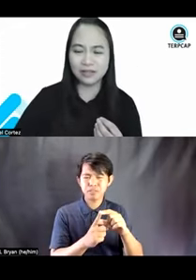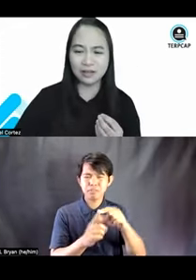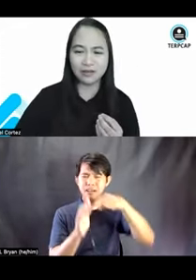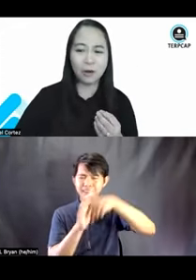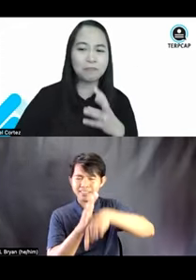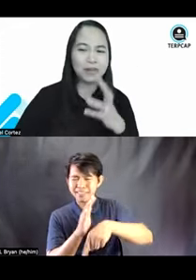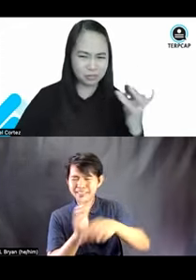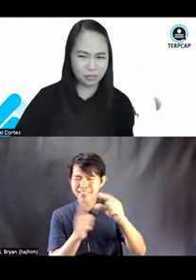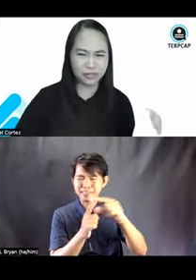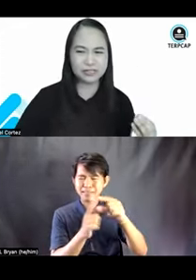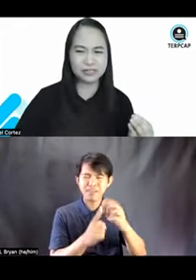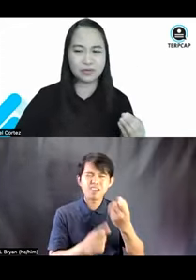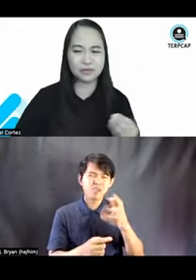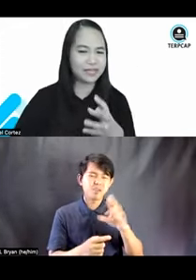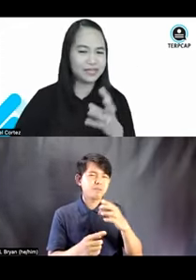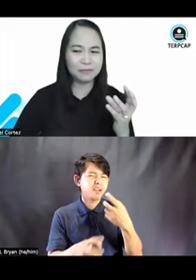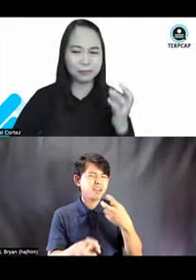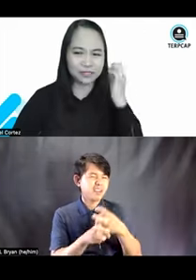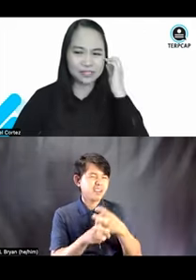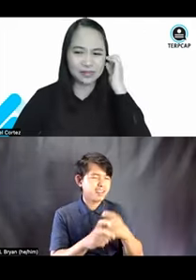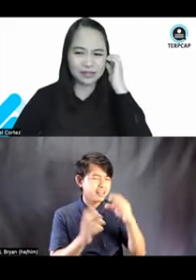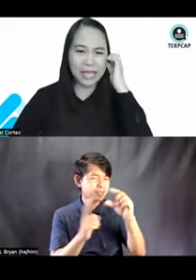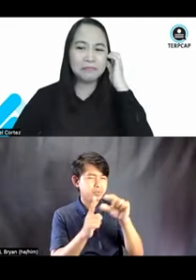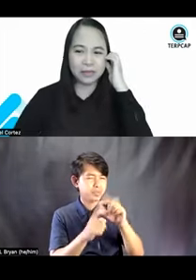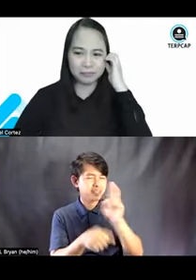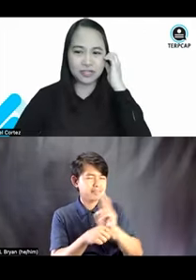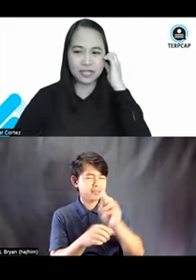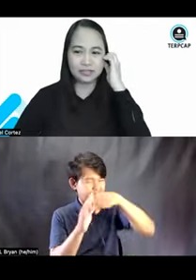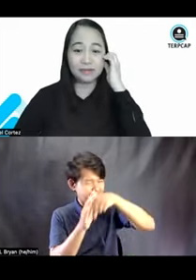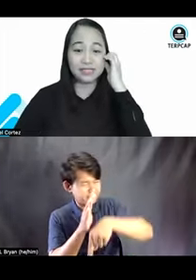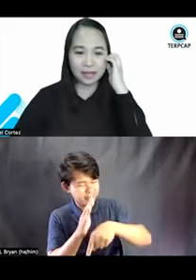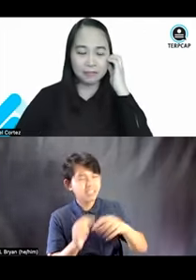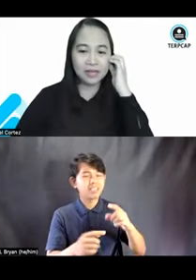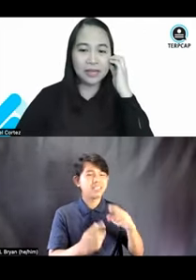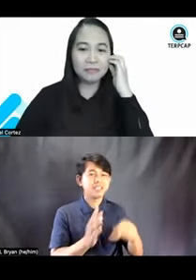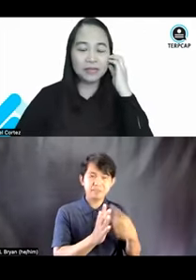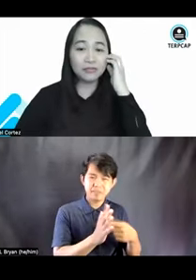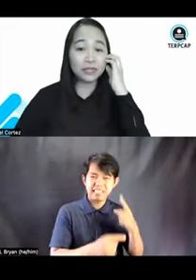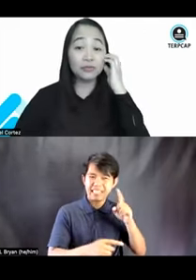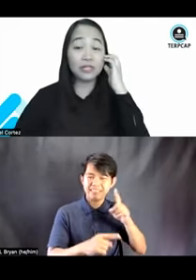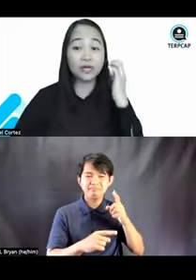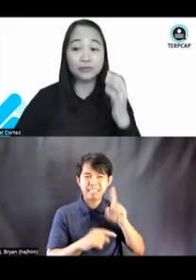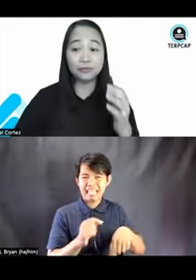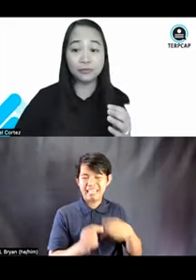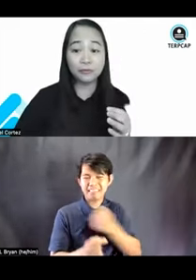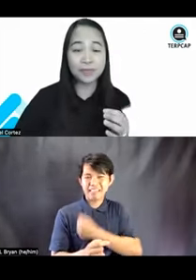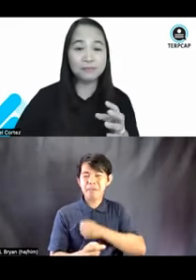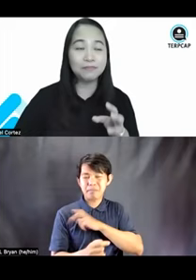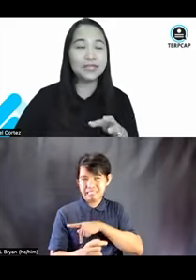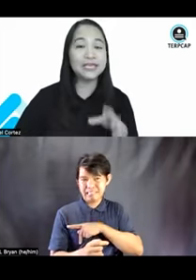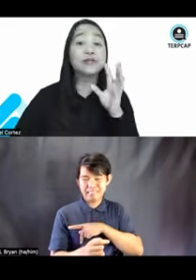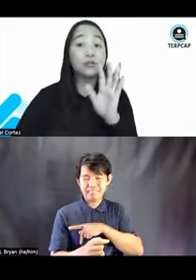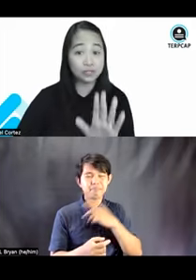complex words or very deep words can be appreciated by some. But if we truly want to